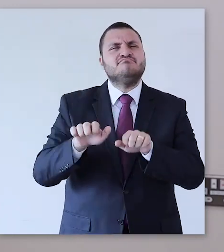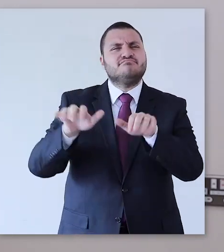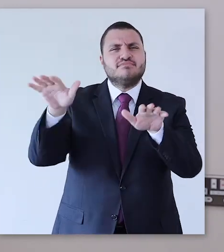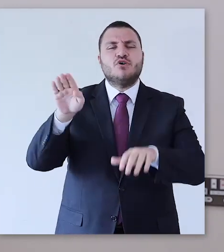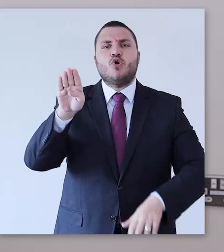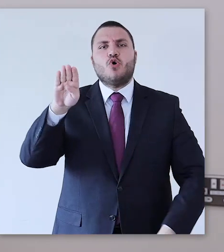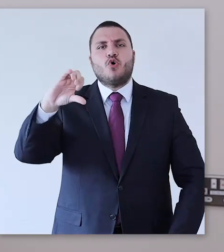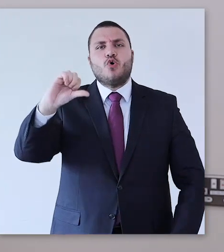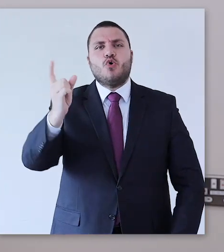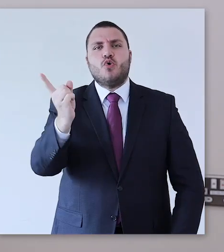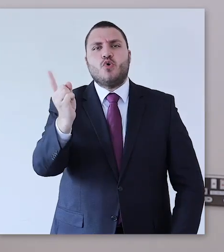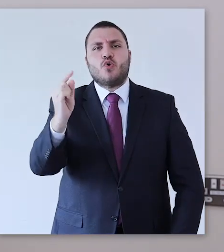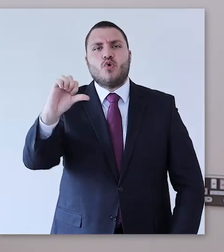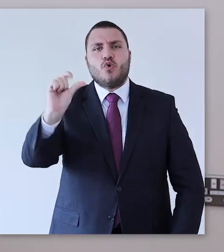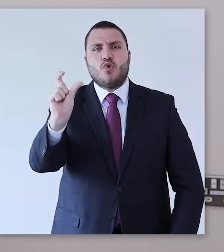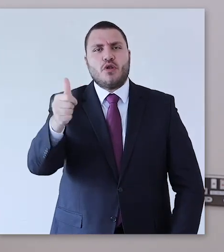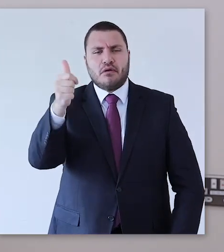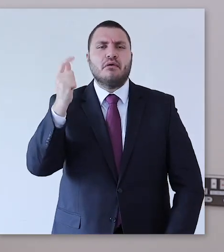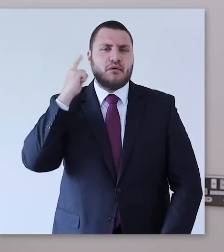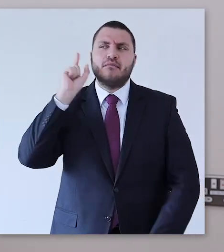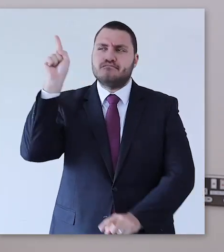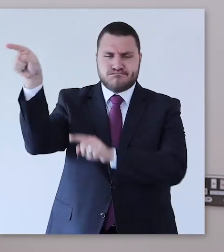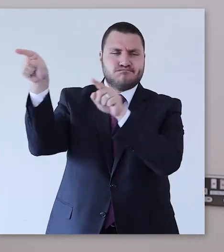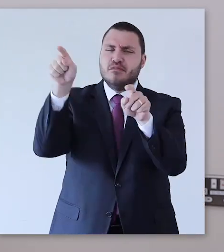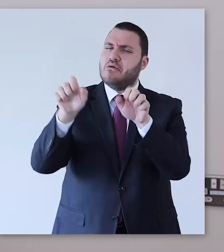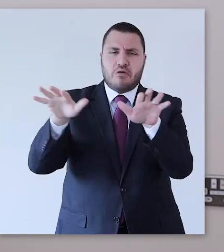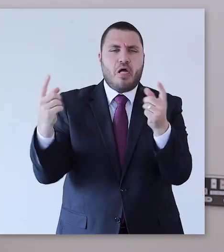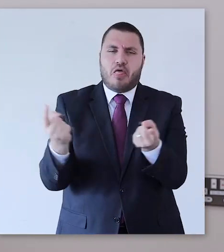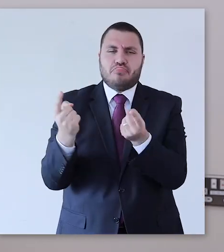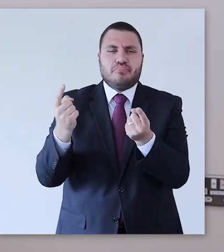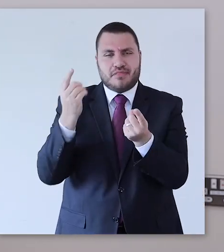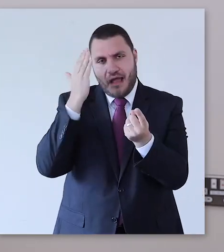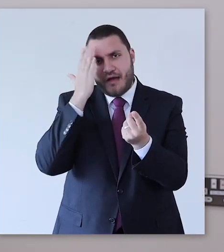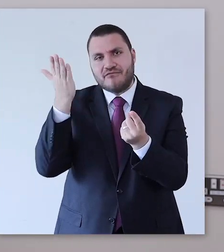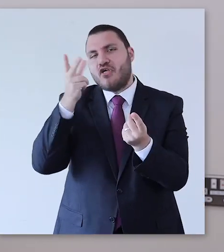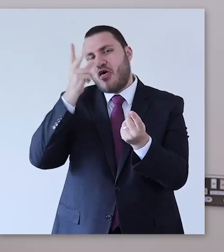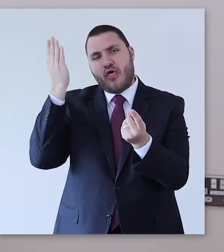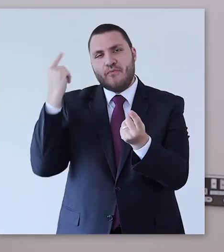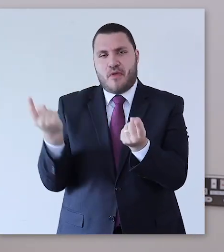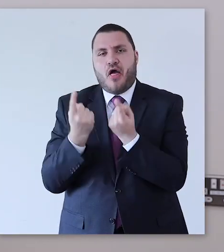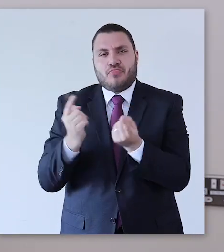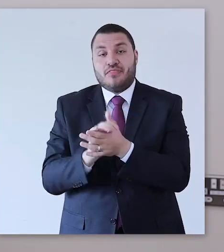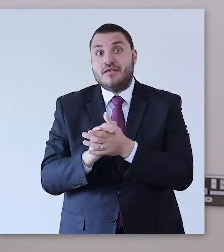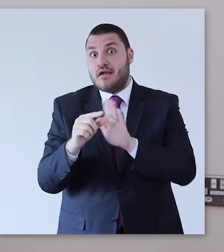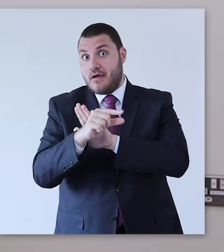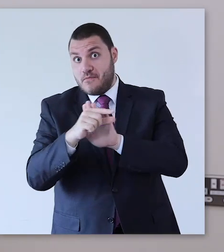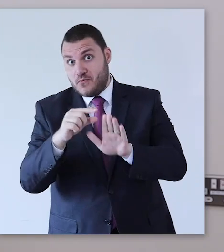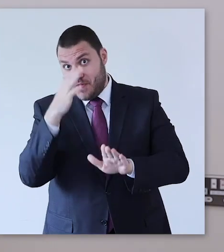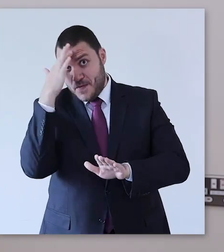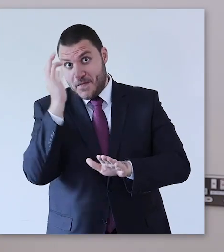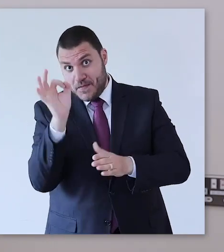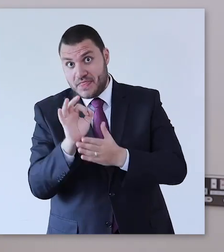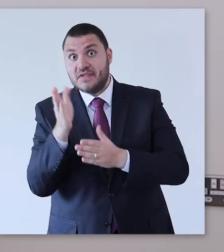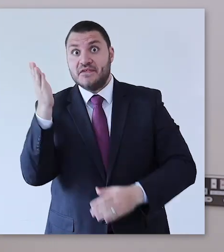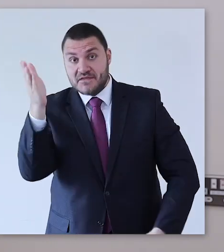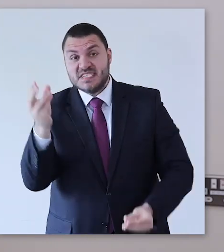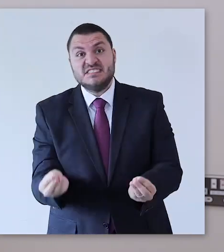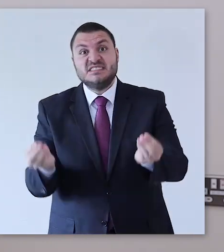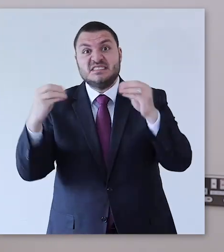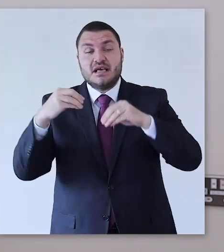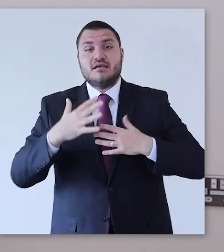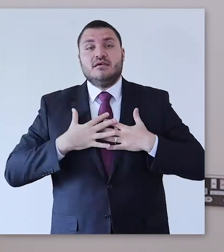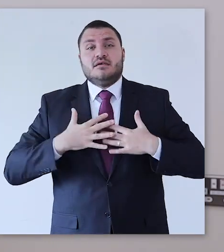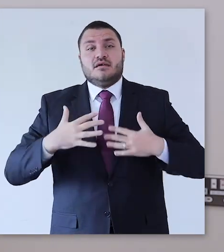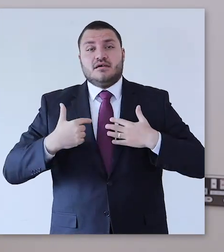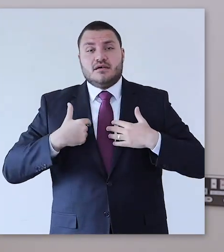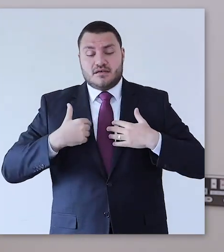civet cats or snakes but it's not well identified yet at this point which animal